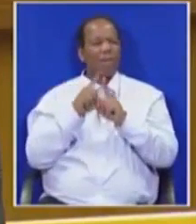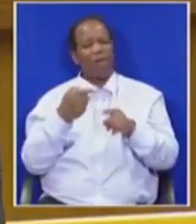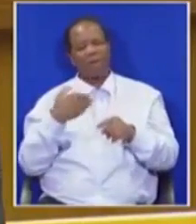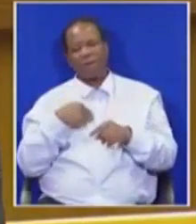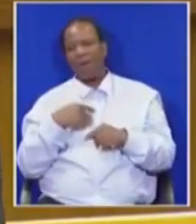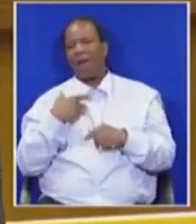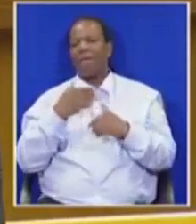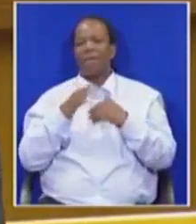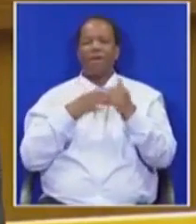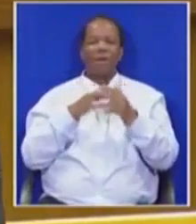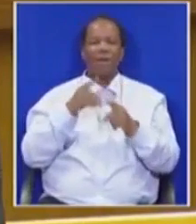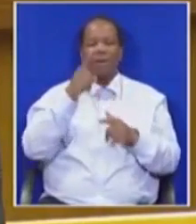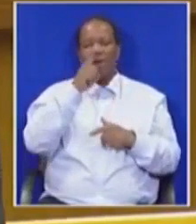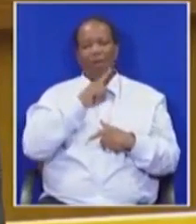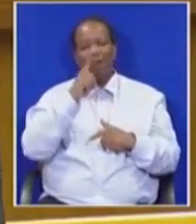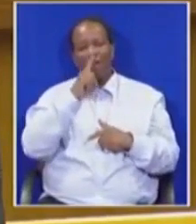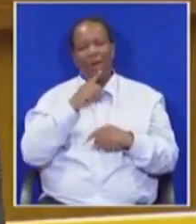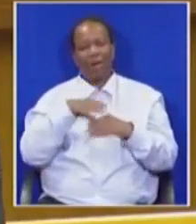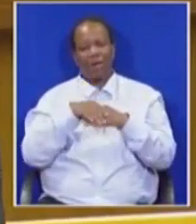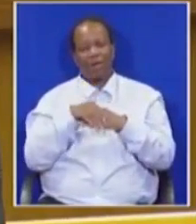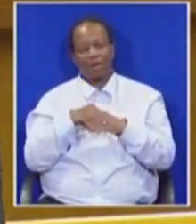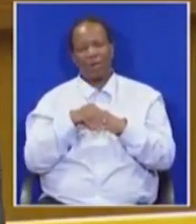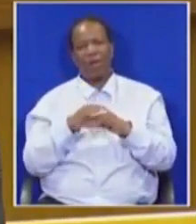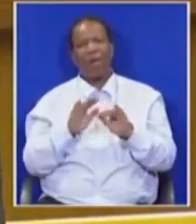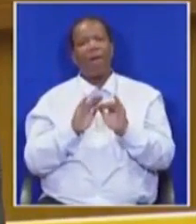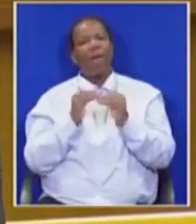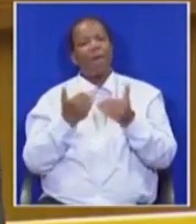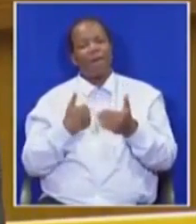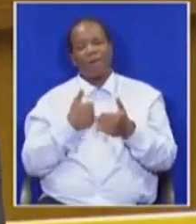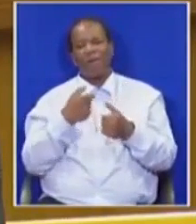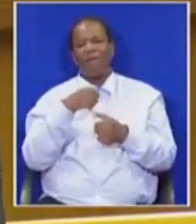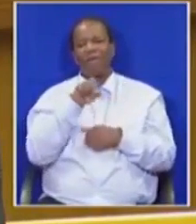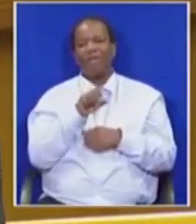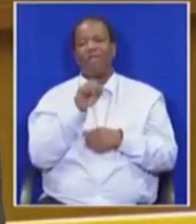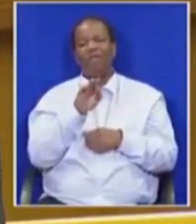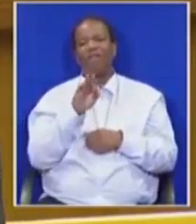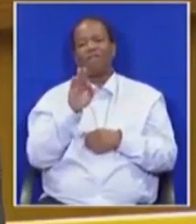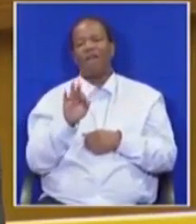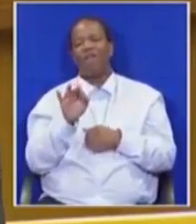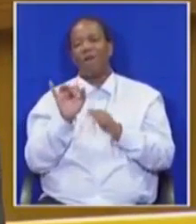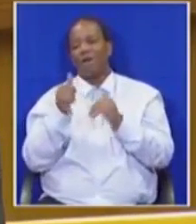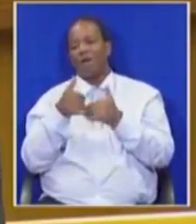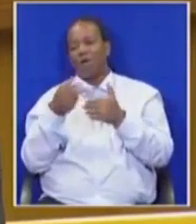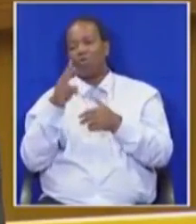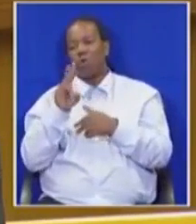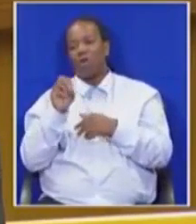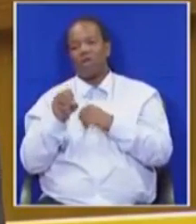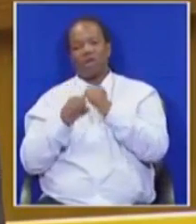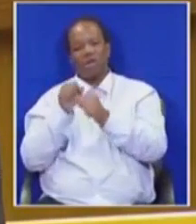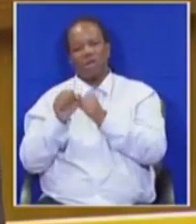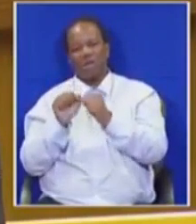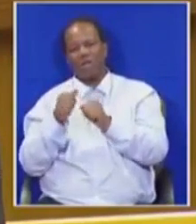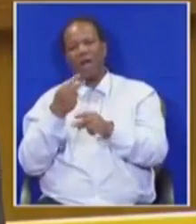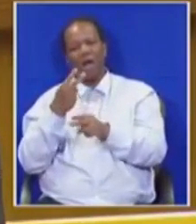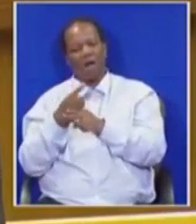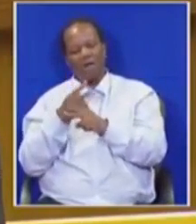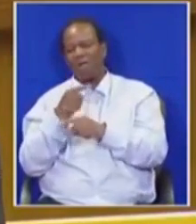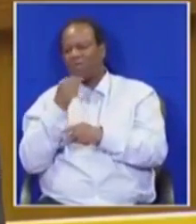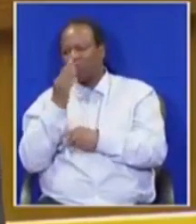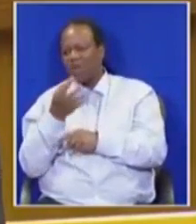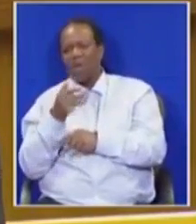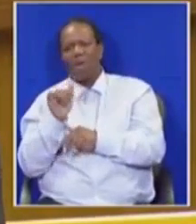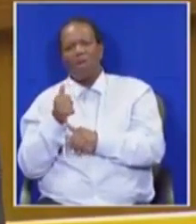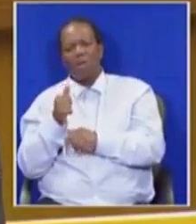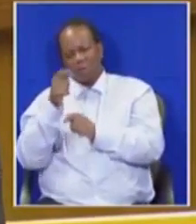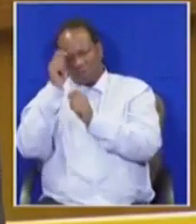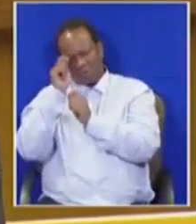without justice. It took the formation of the EFF 20 years later to revive the question of the dignity of our people